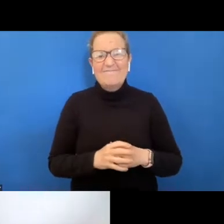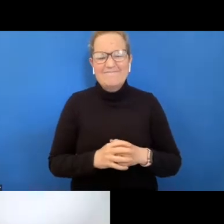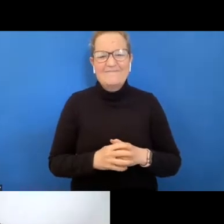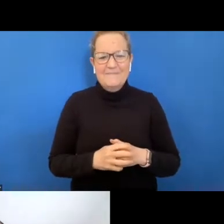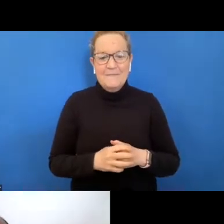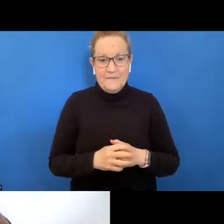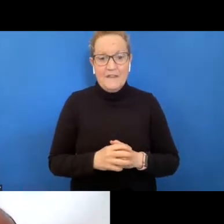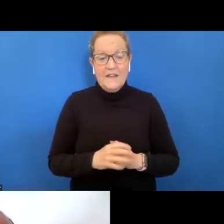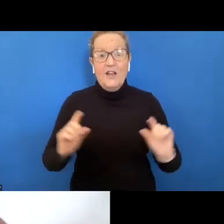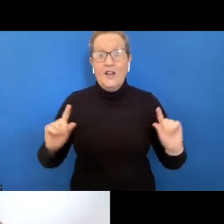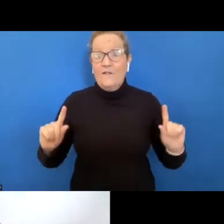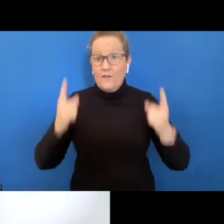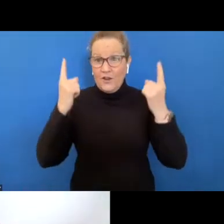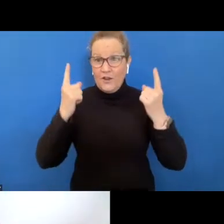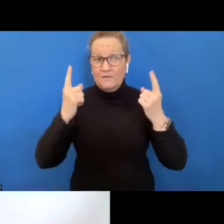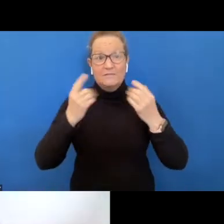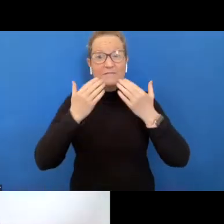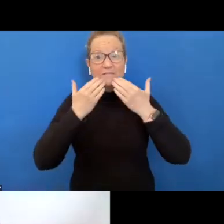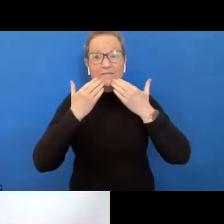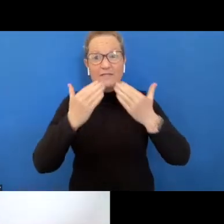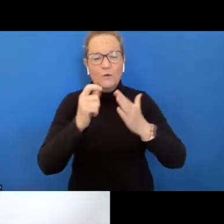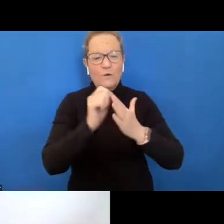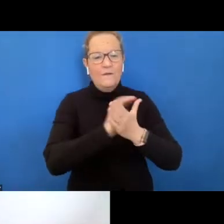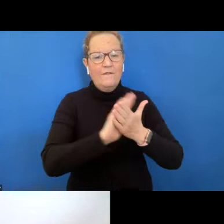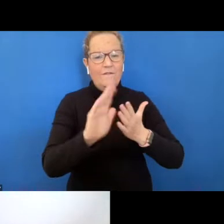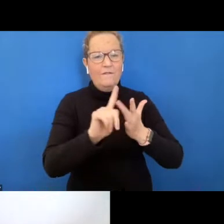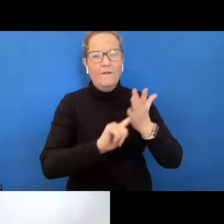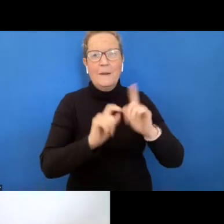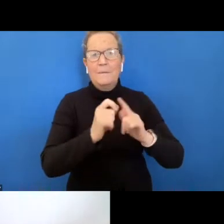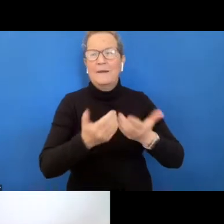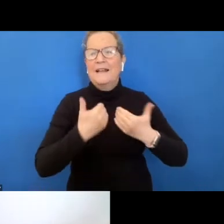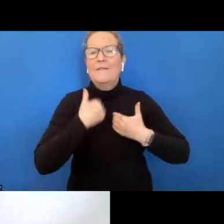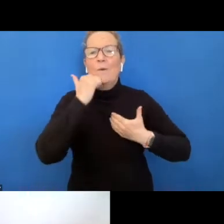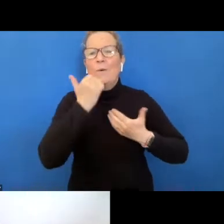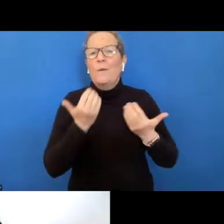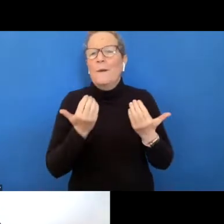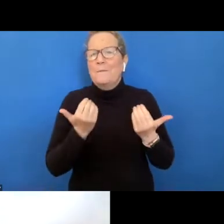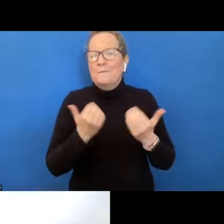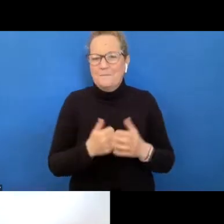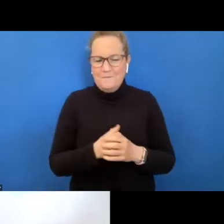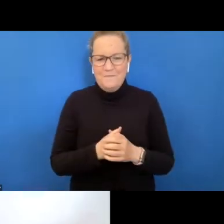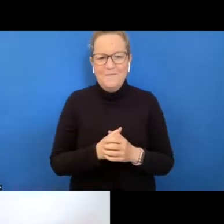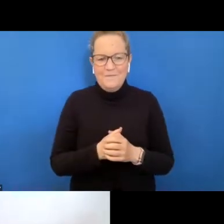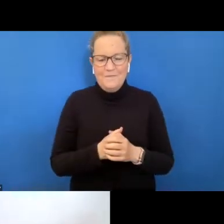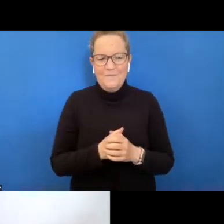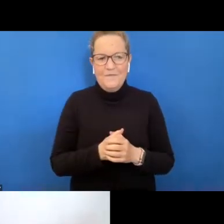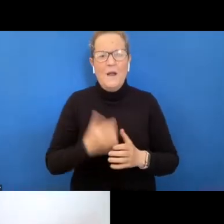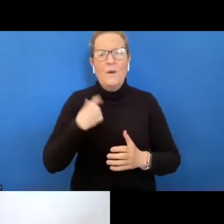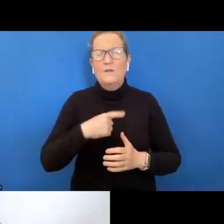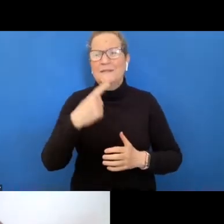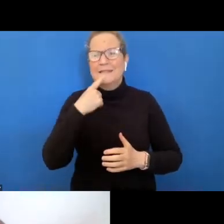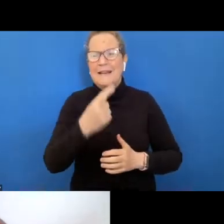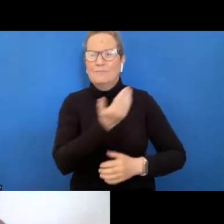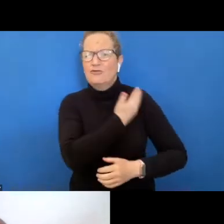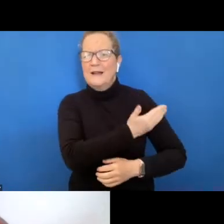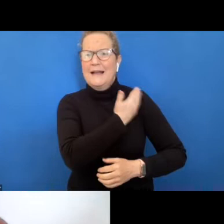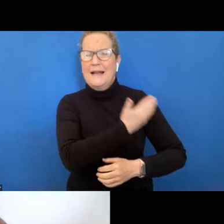first of all uh thanks philip for your warm welcome and um also i'd just like to say i'm very proud and i wanted to be